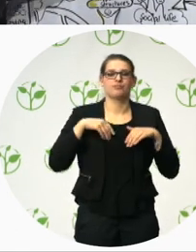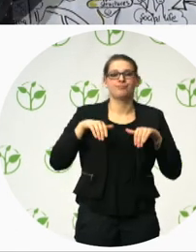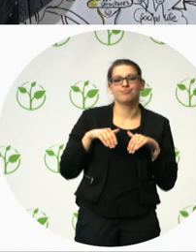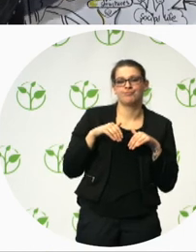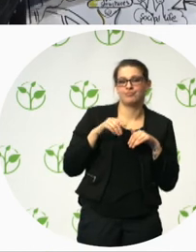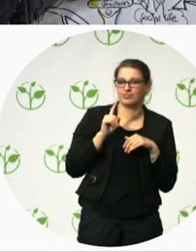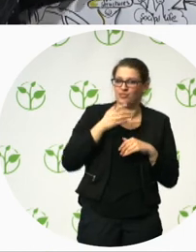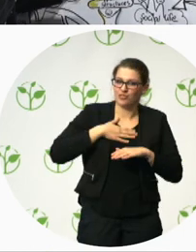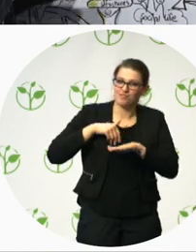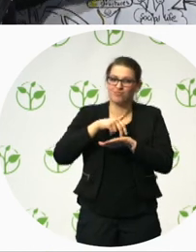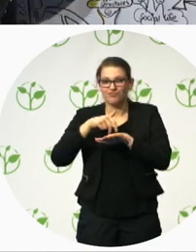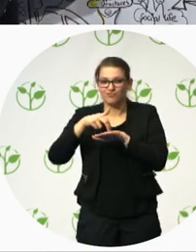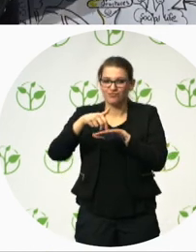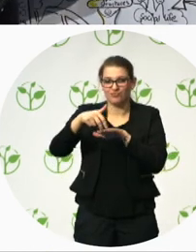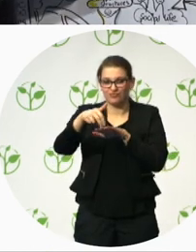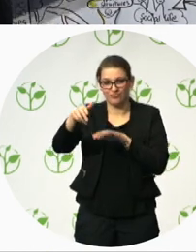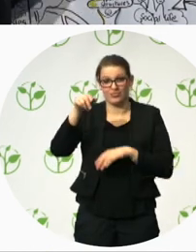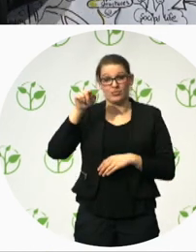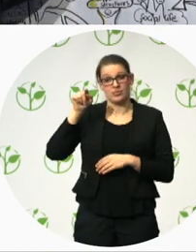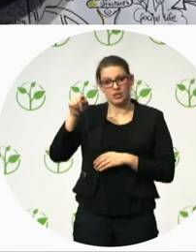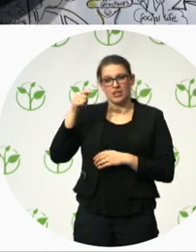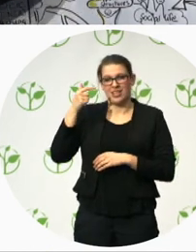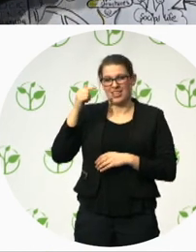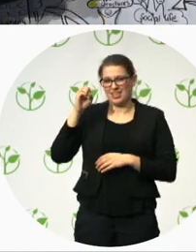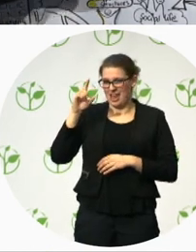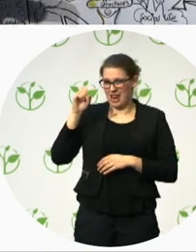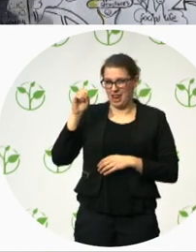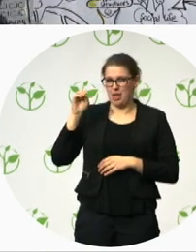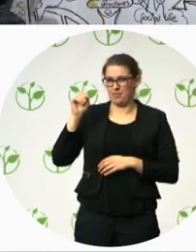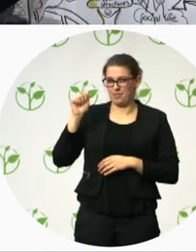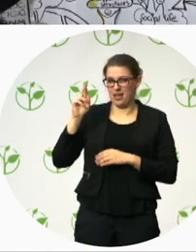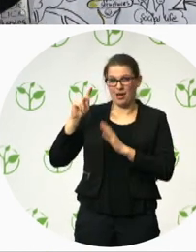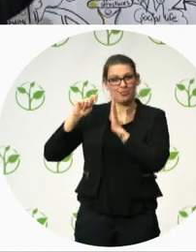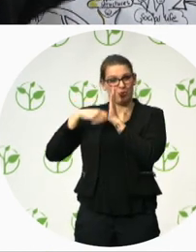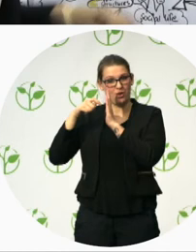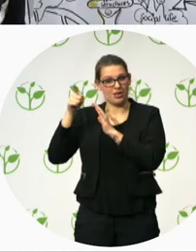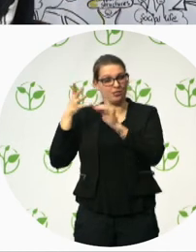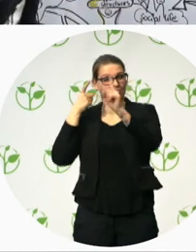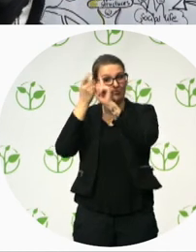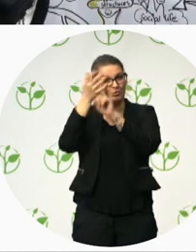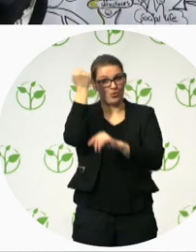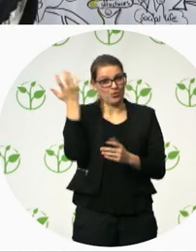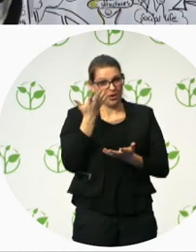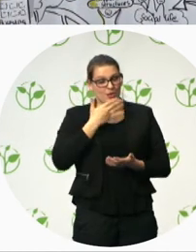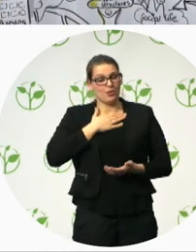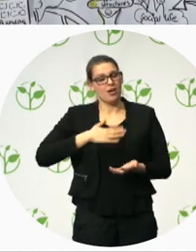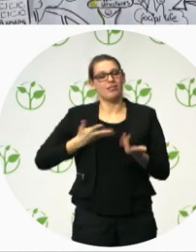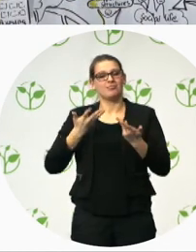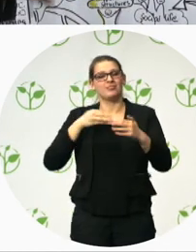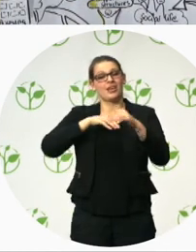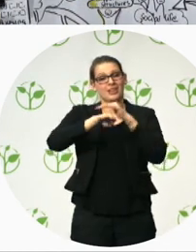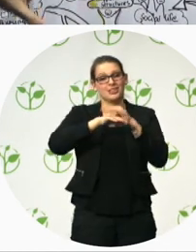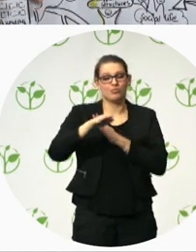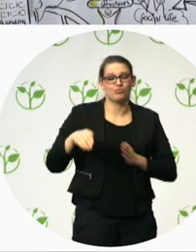accessible for wheelchair users. But not only. creating accessible footpaths,